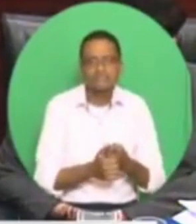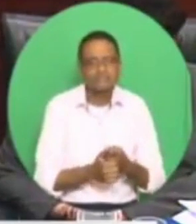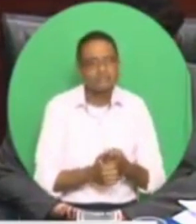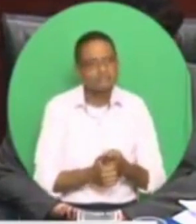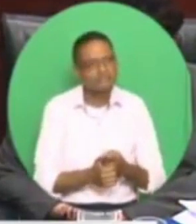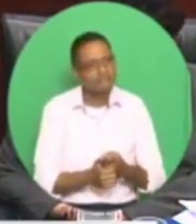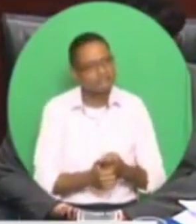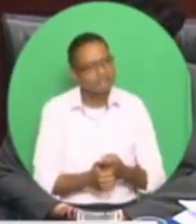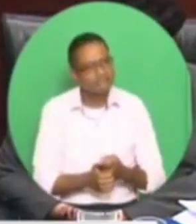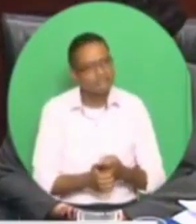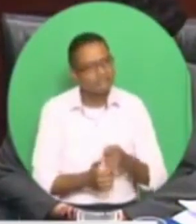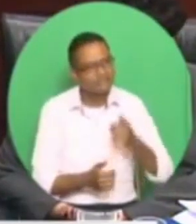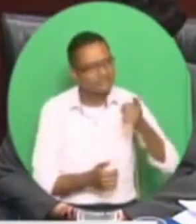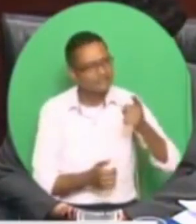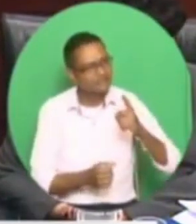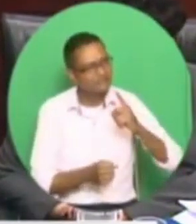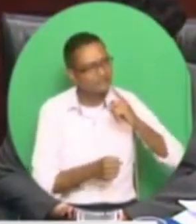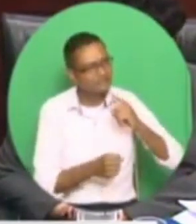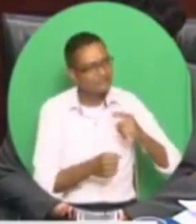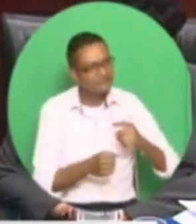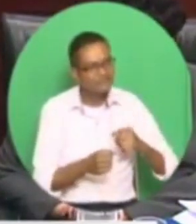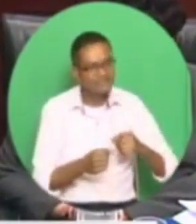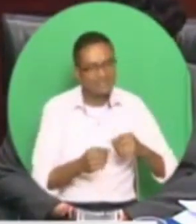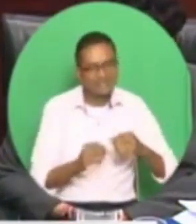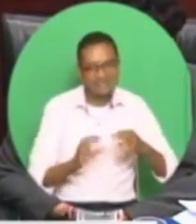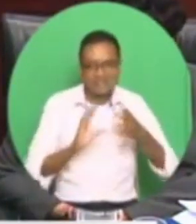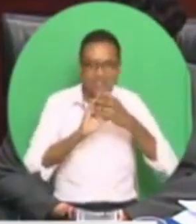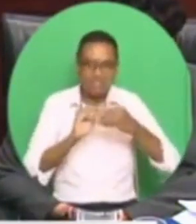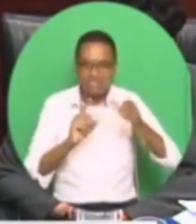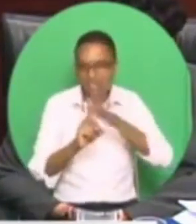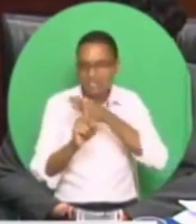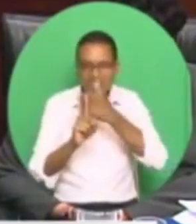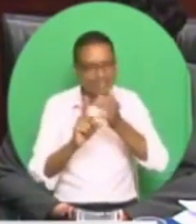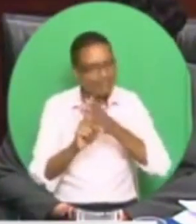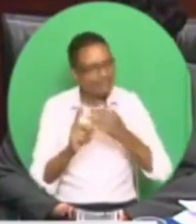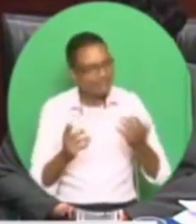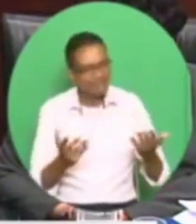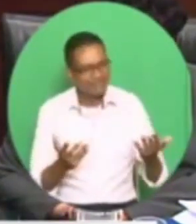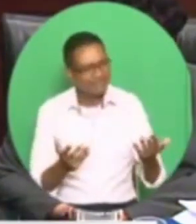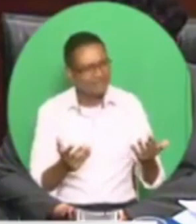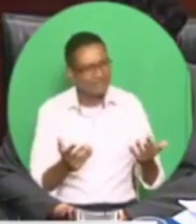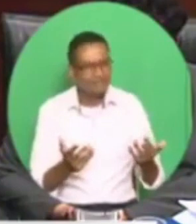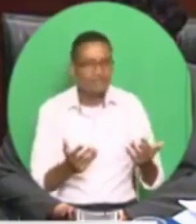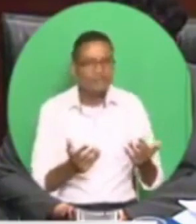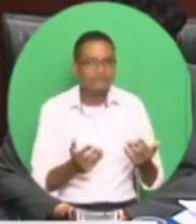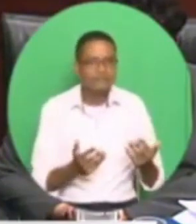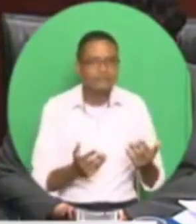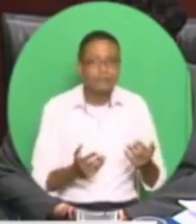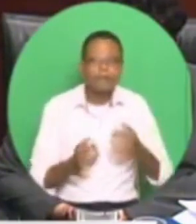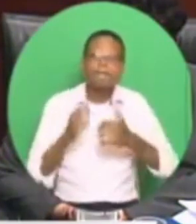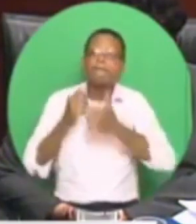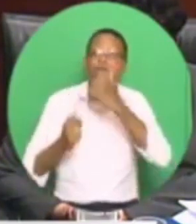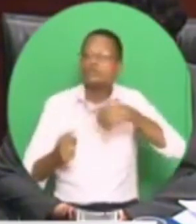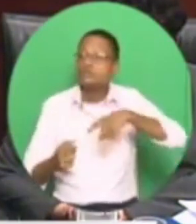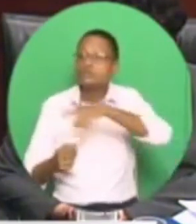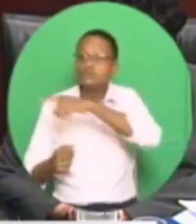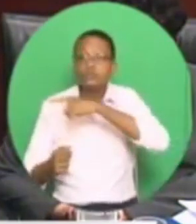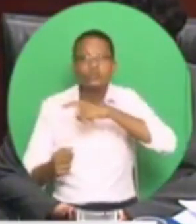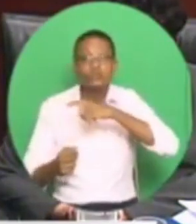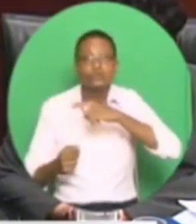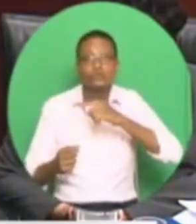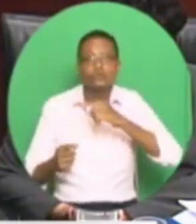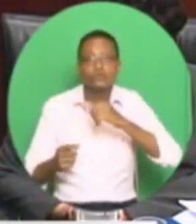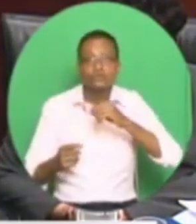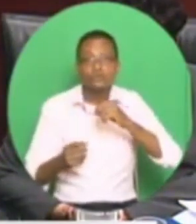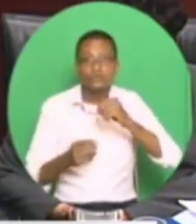guy again. Because what they will do, I understand what they will do. As it is now, when the daily paid, most of the daily paid, go home at 60